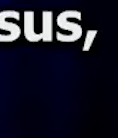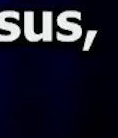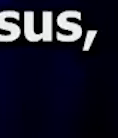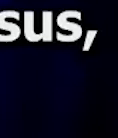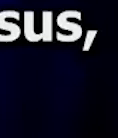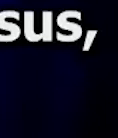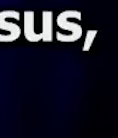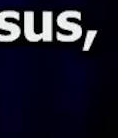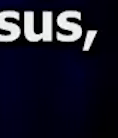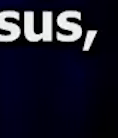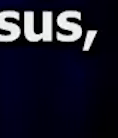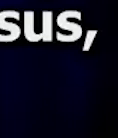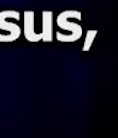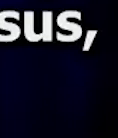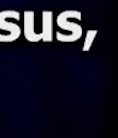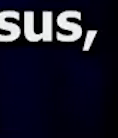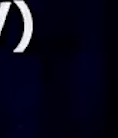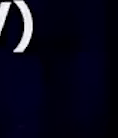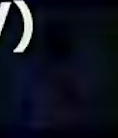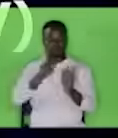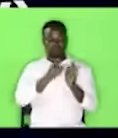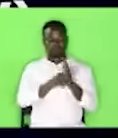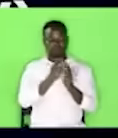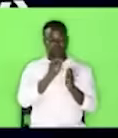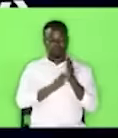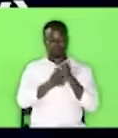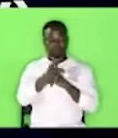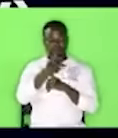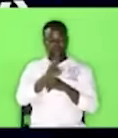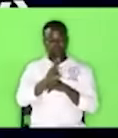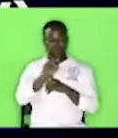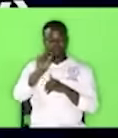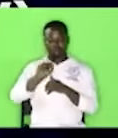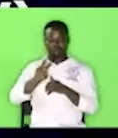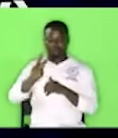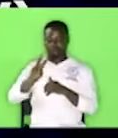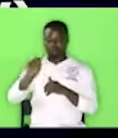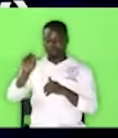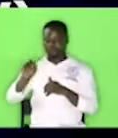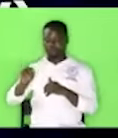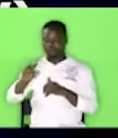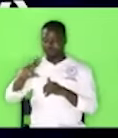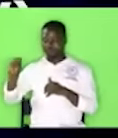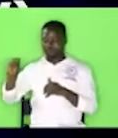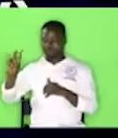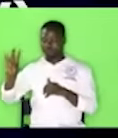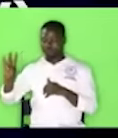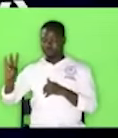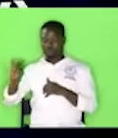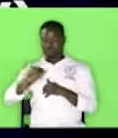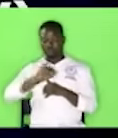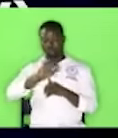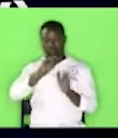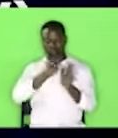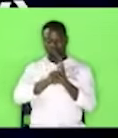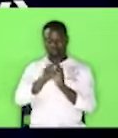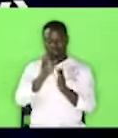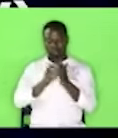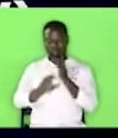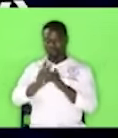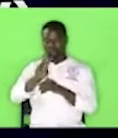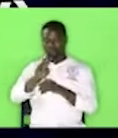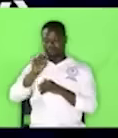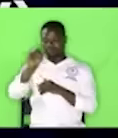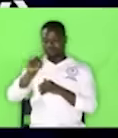Matthew 27 verse 16 and 17 Matthew 27 16